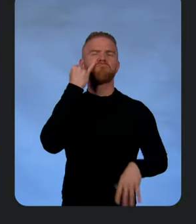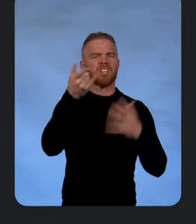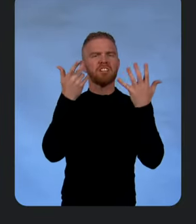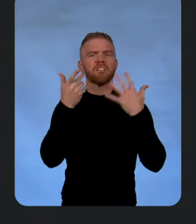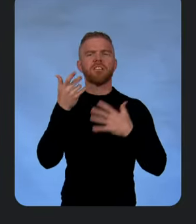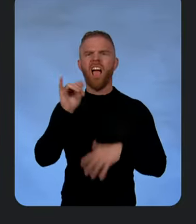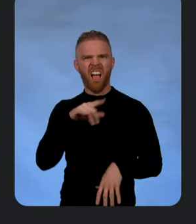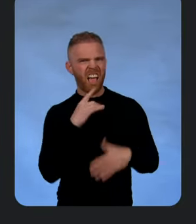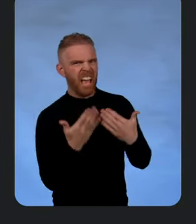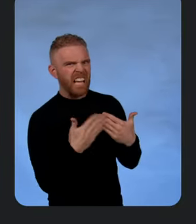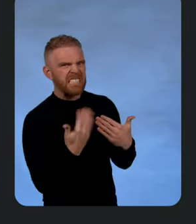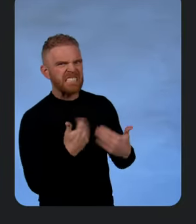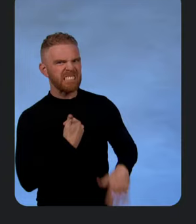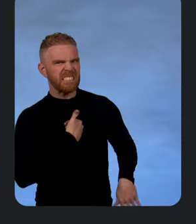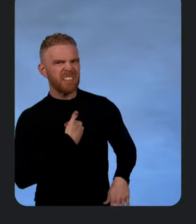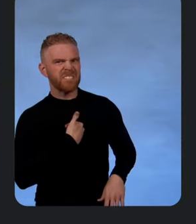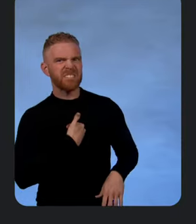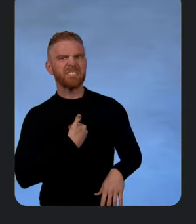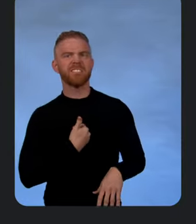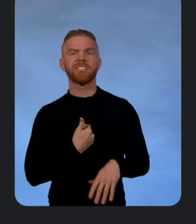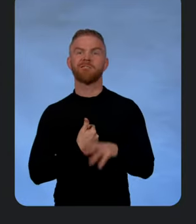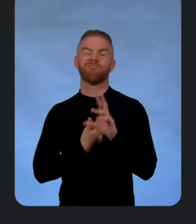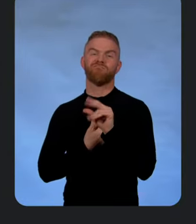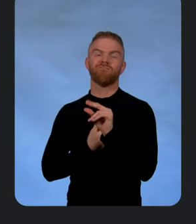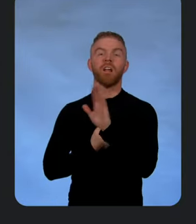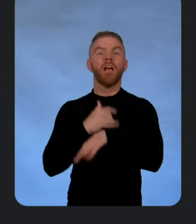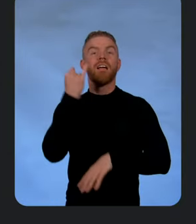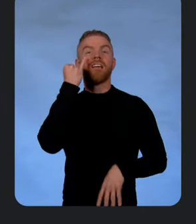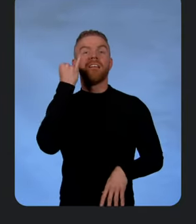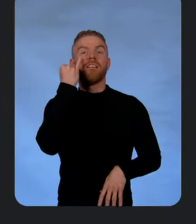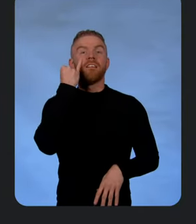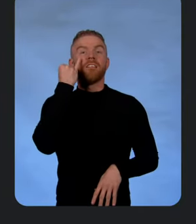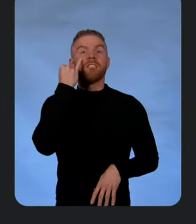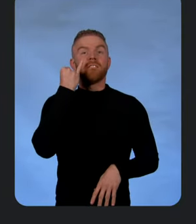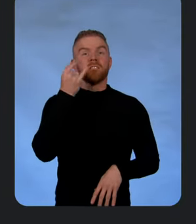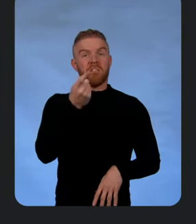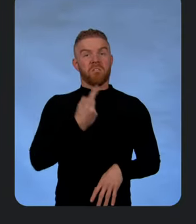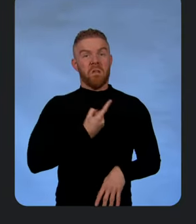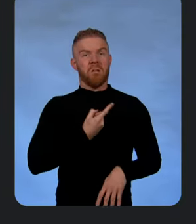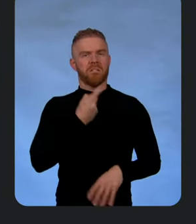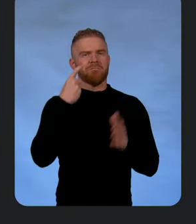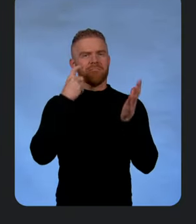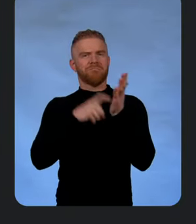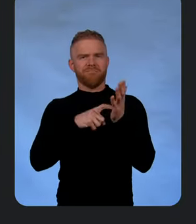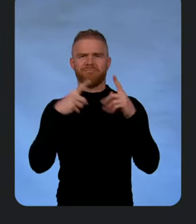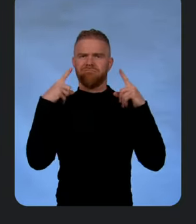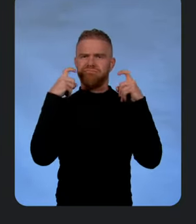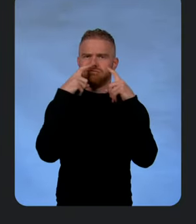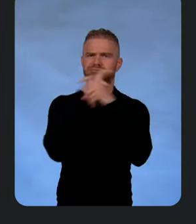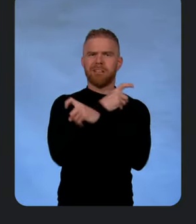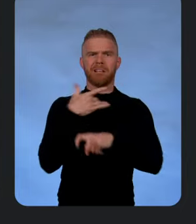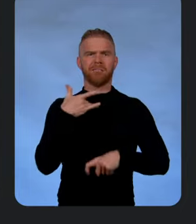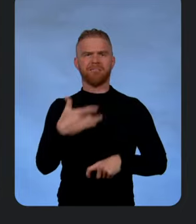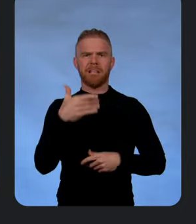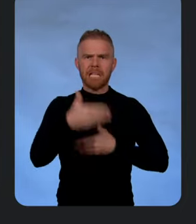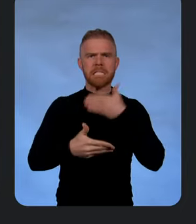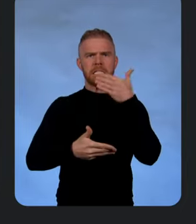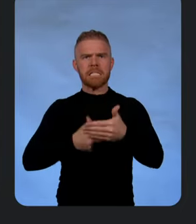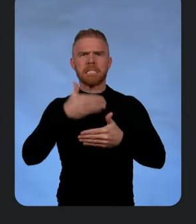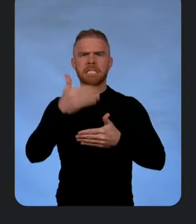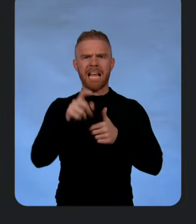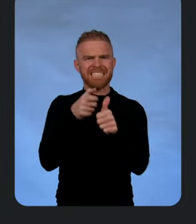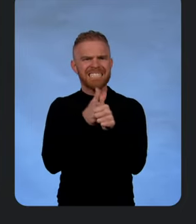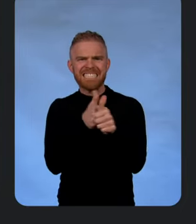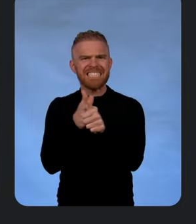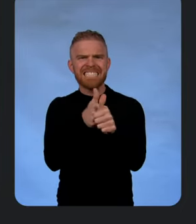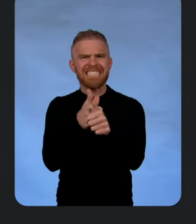it yourself, right? No. If you've done it ever on your own, you might know the complexity and steps that you need to follow before you even get to the